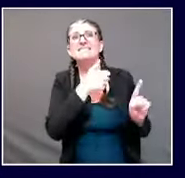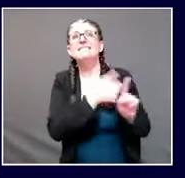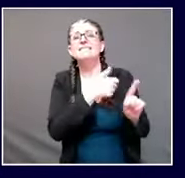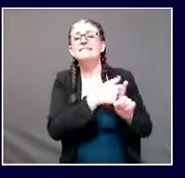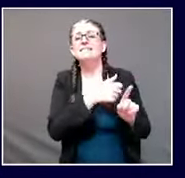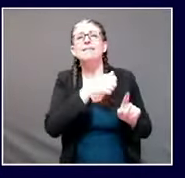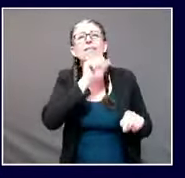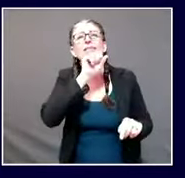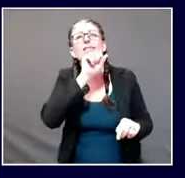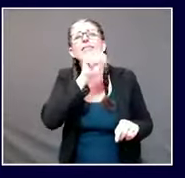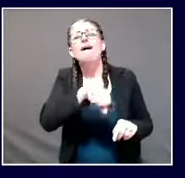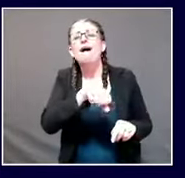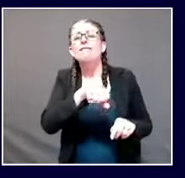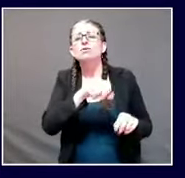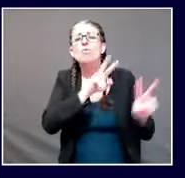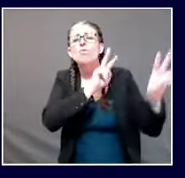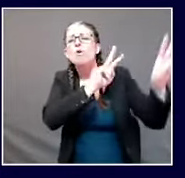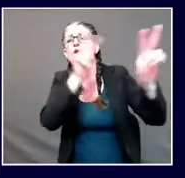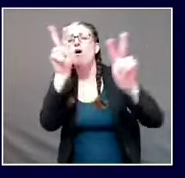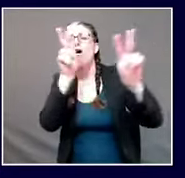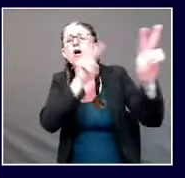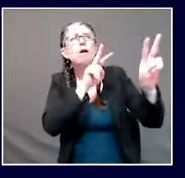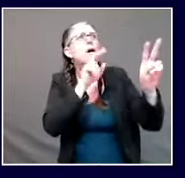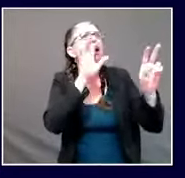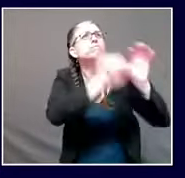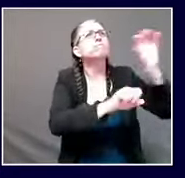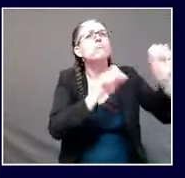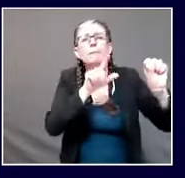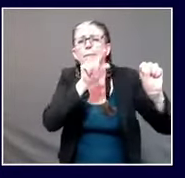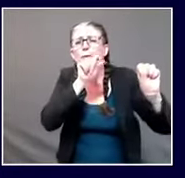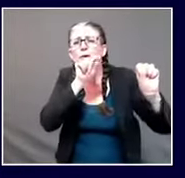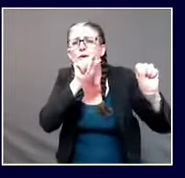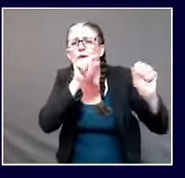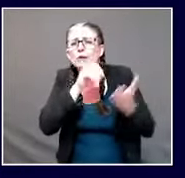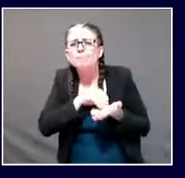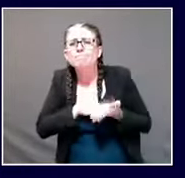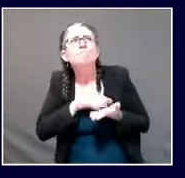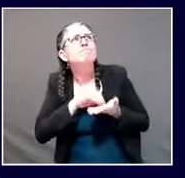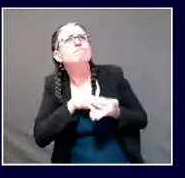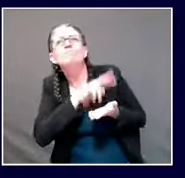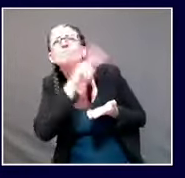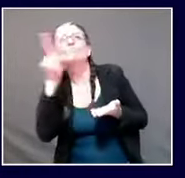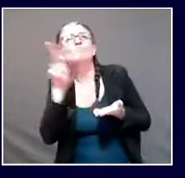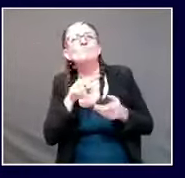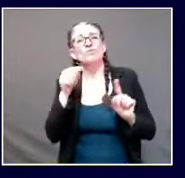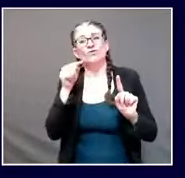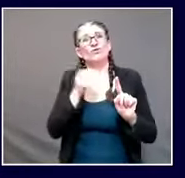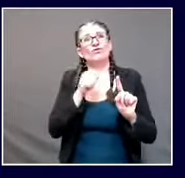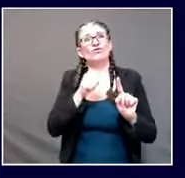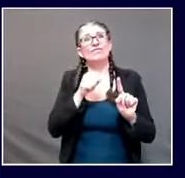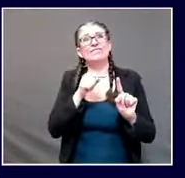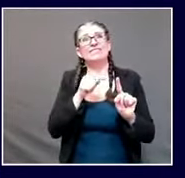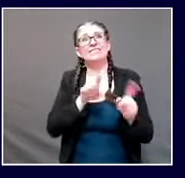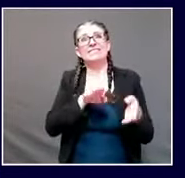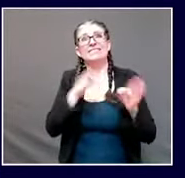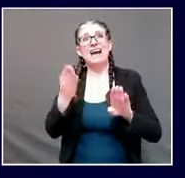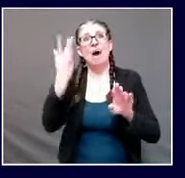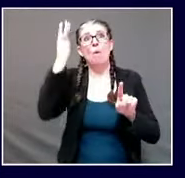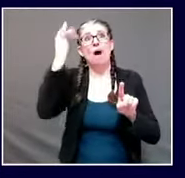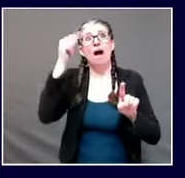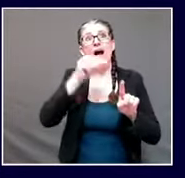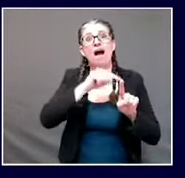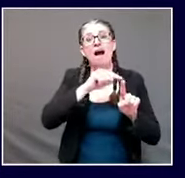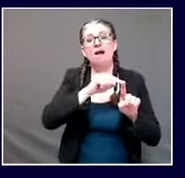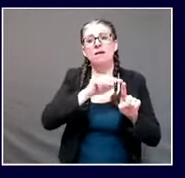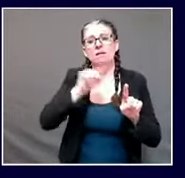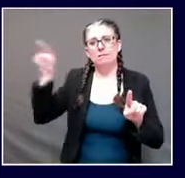from the virus after catching it from someone whose family member attended a certain wedding in East Millinocket. And then